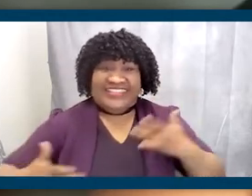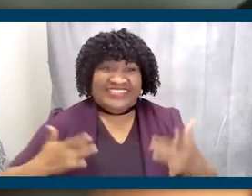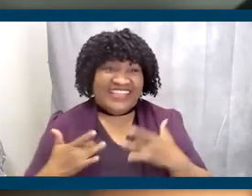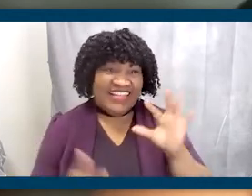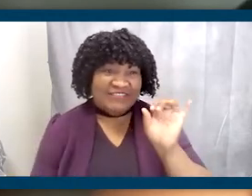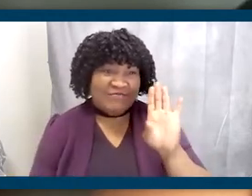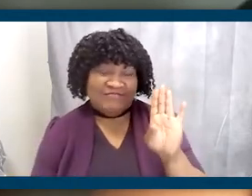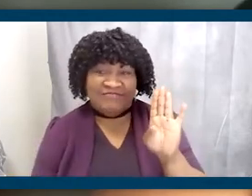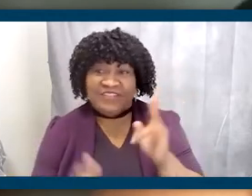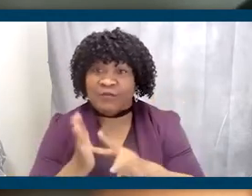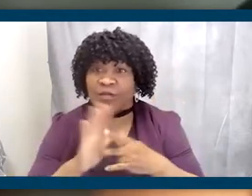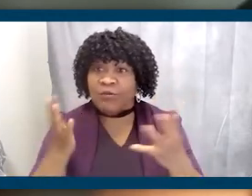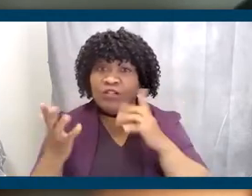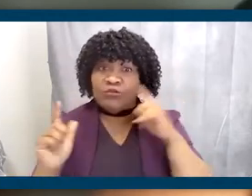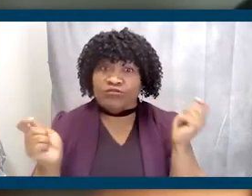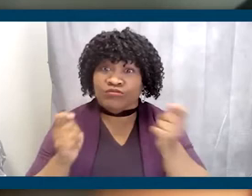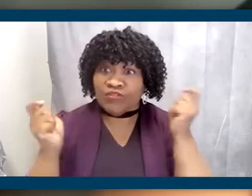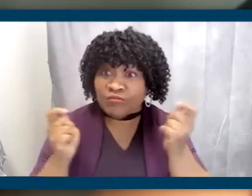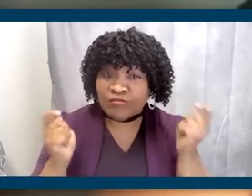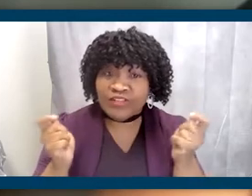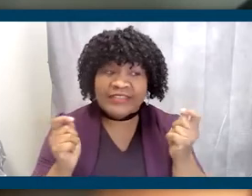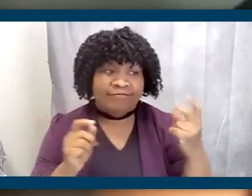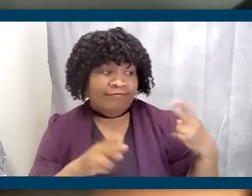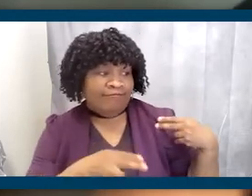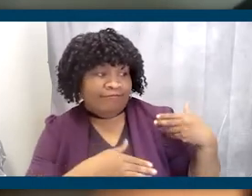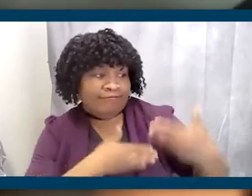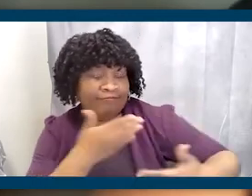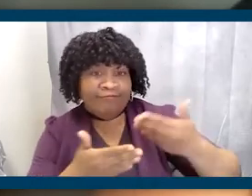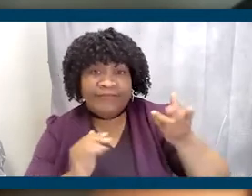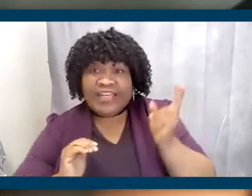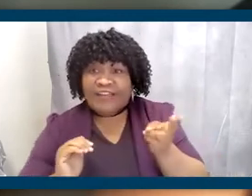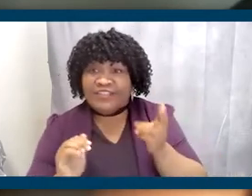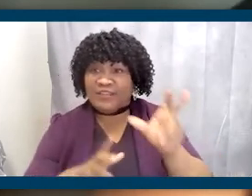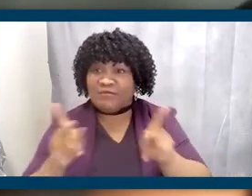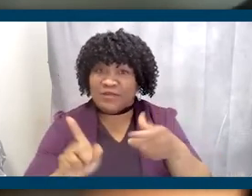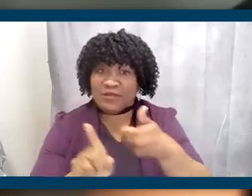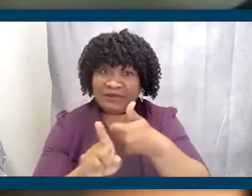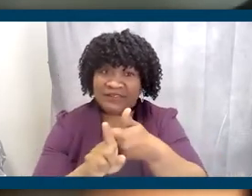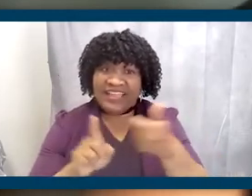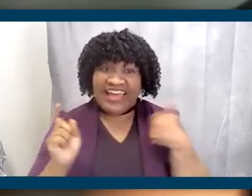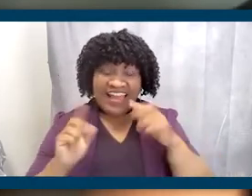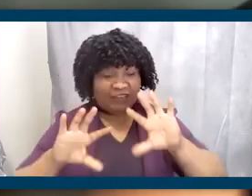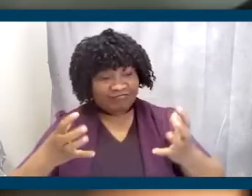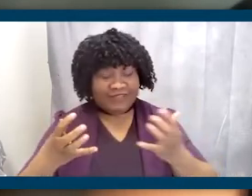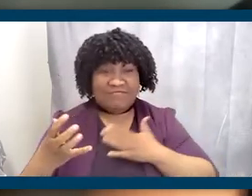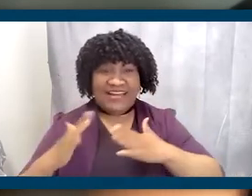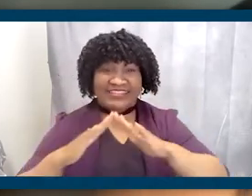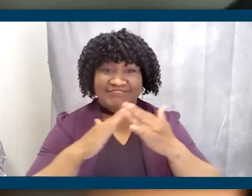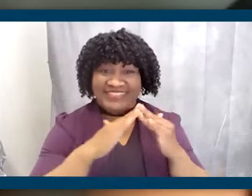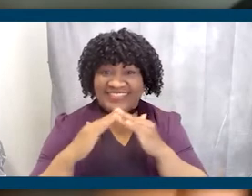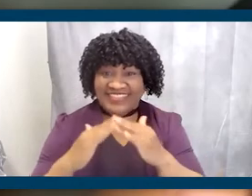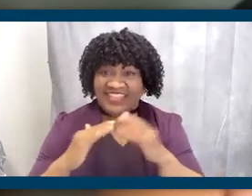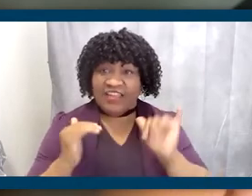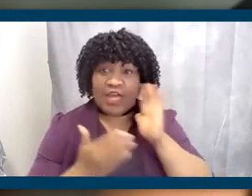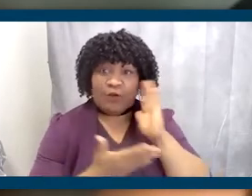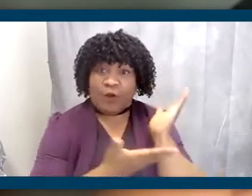not just to celebrate the heritage of the people that I call my community, that